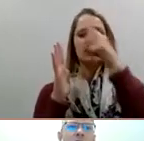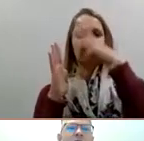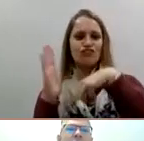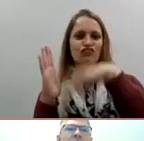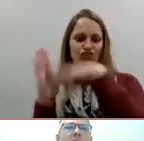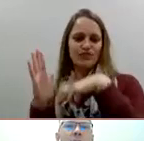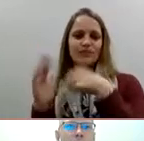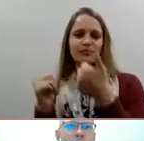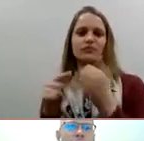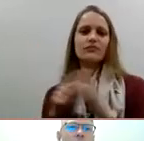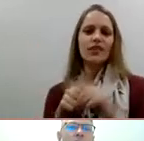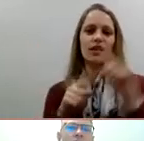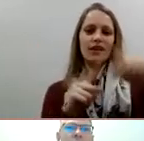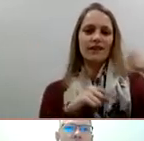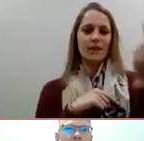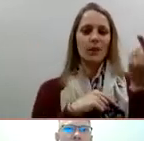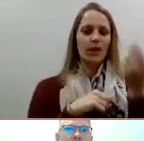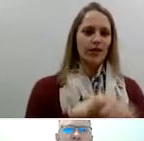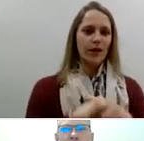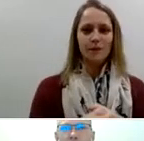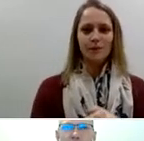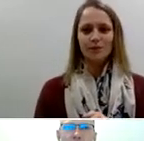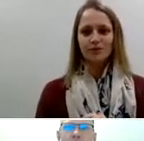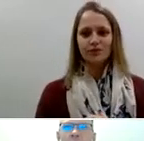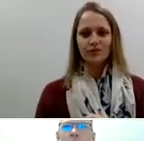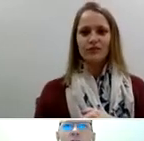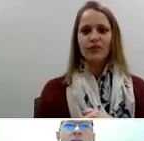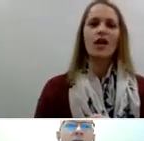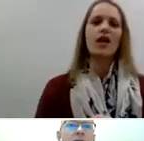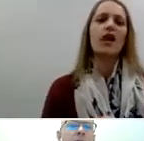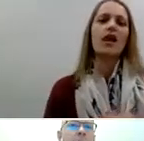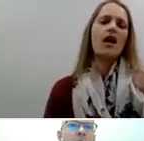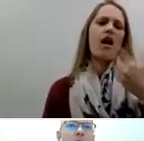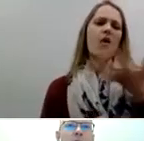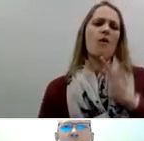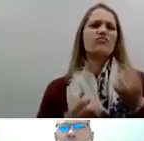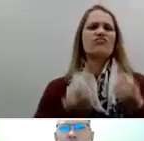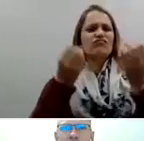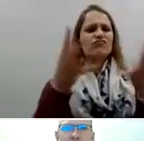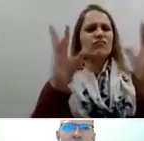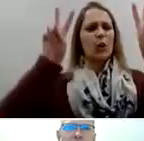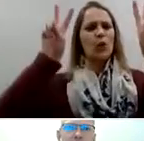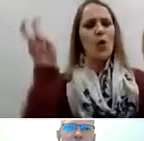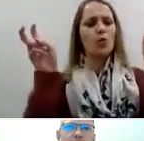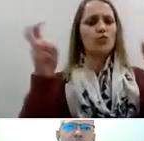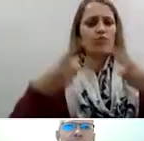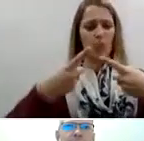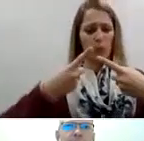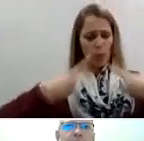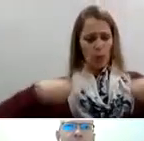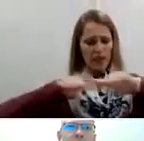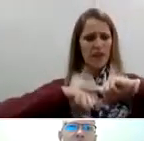so this poem was written in Afrikaans and if you would like to read that um you can do that at a later time